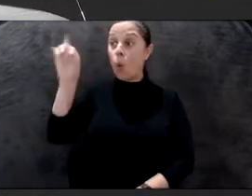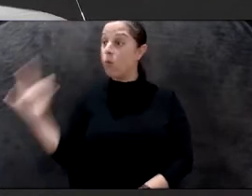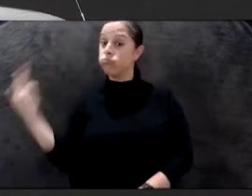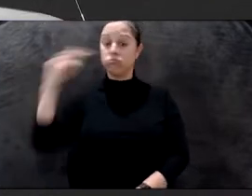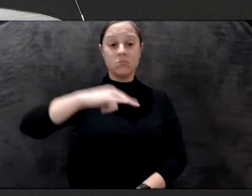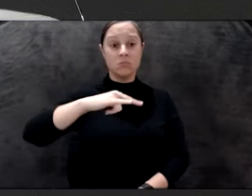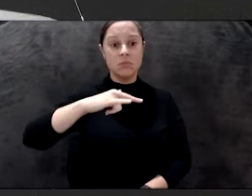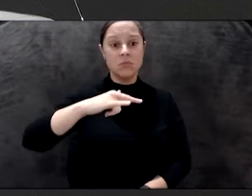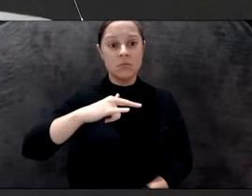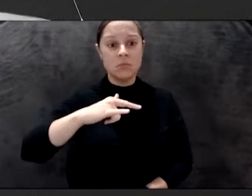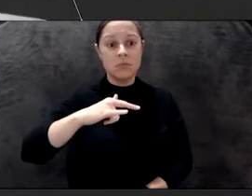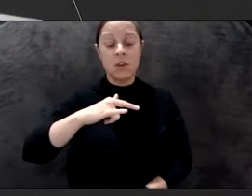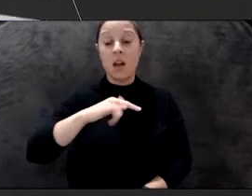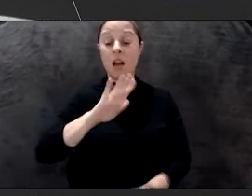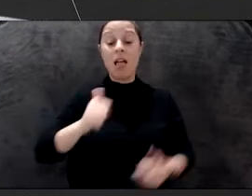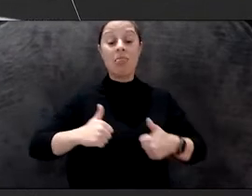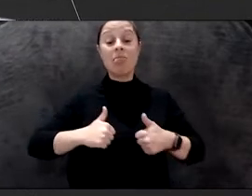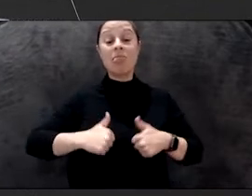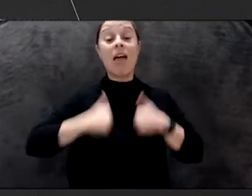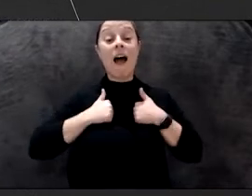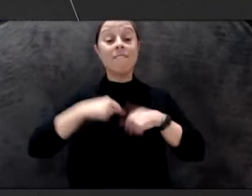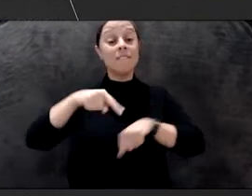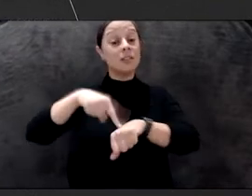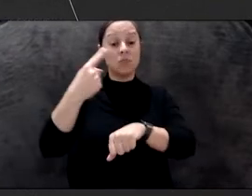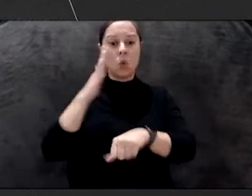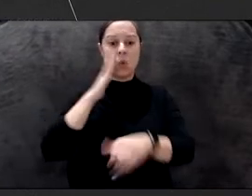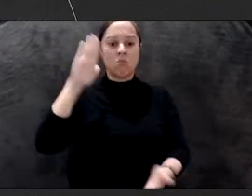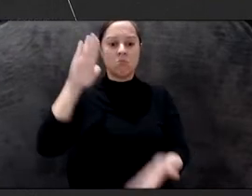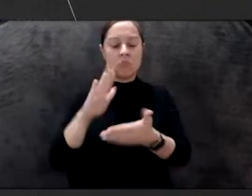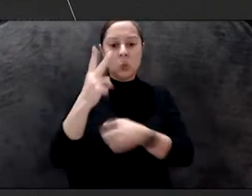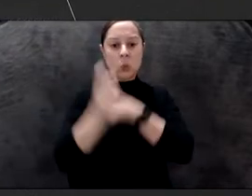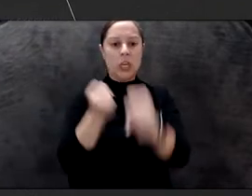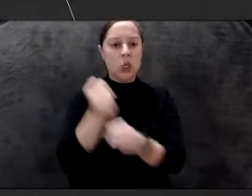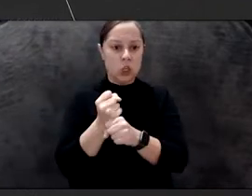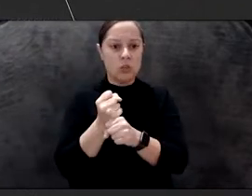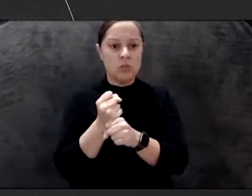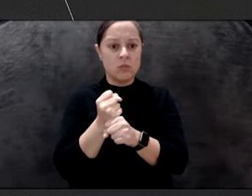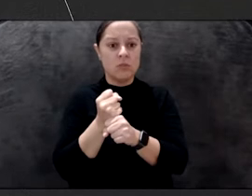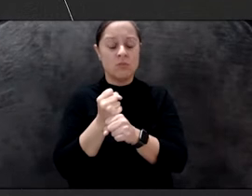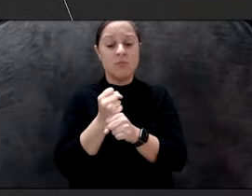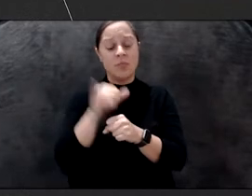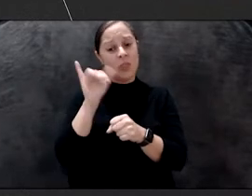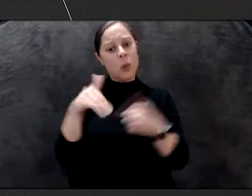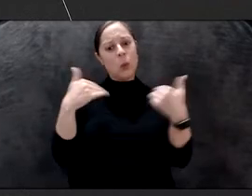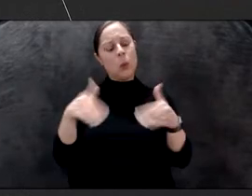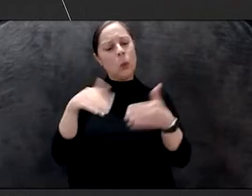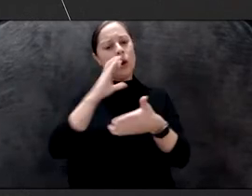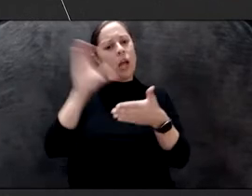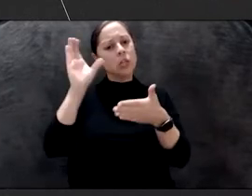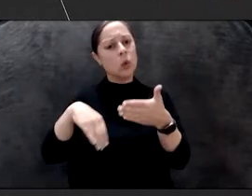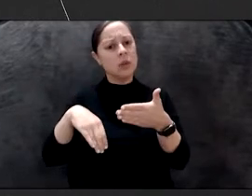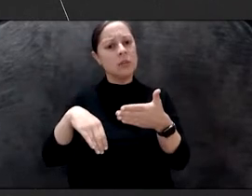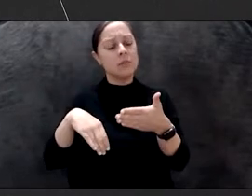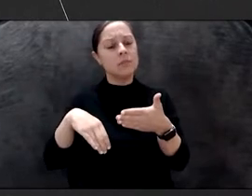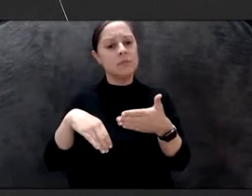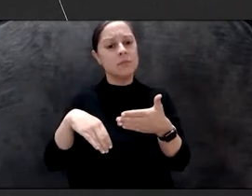his lifespan for two years, every time that one of us will travel. This is a direct consequence on, on, on today, how